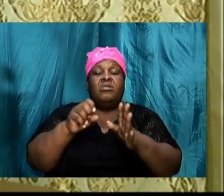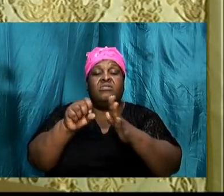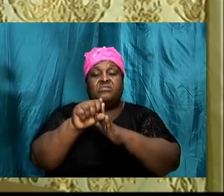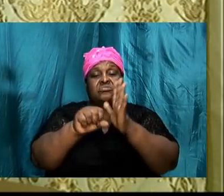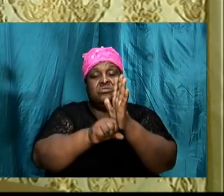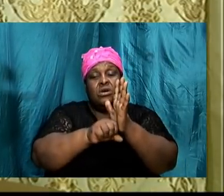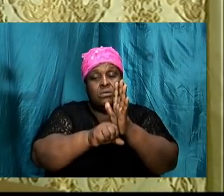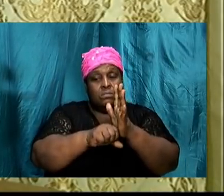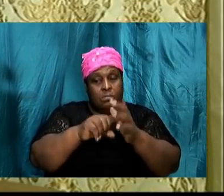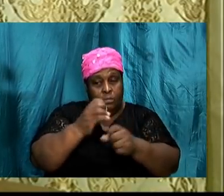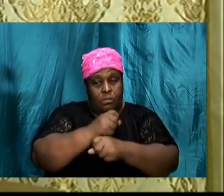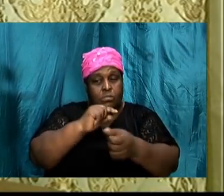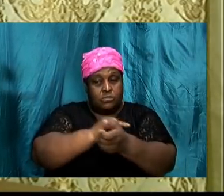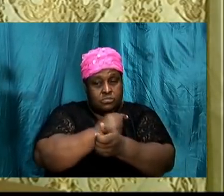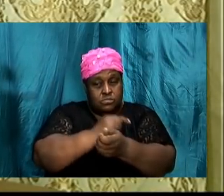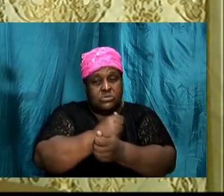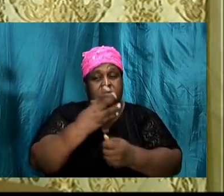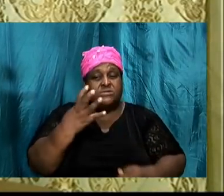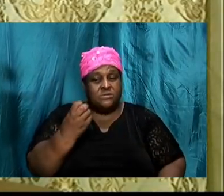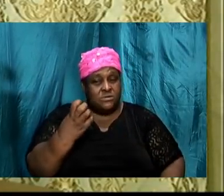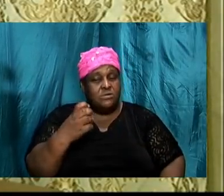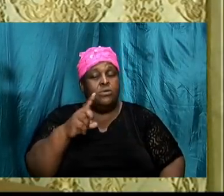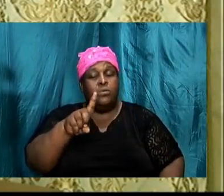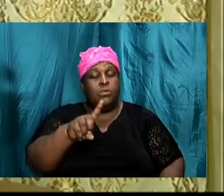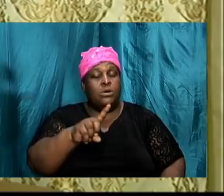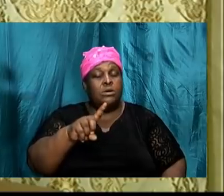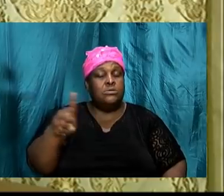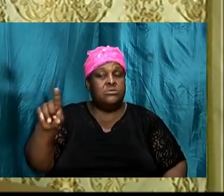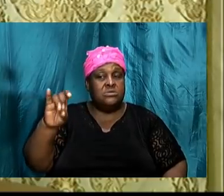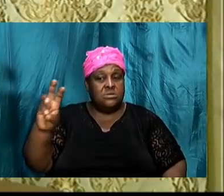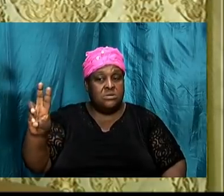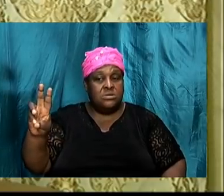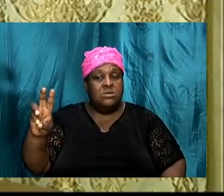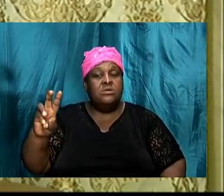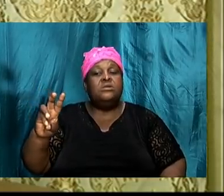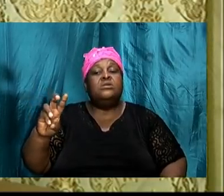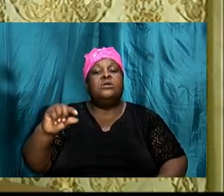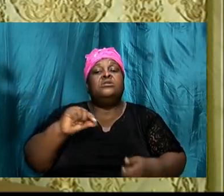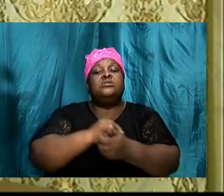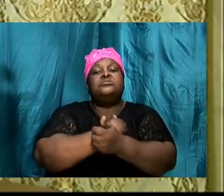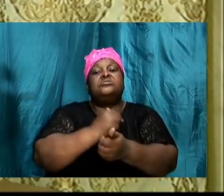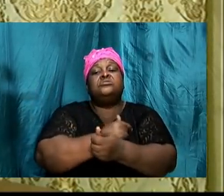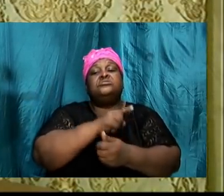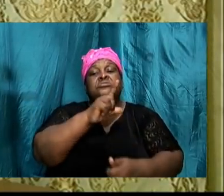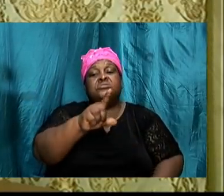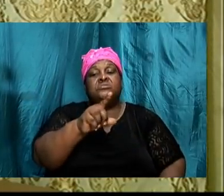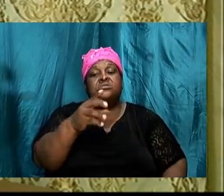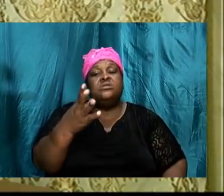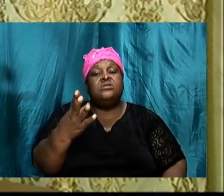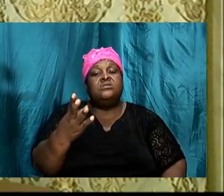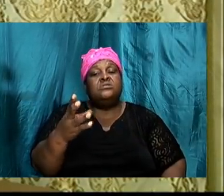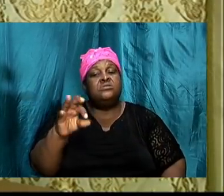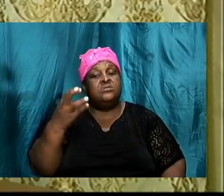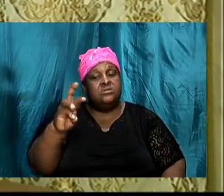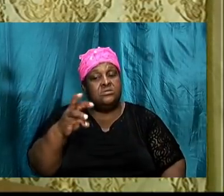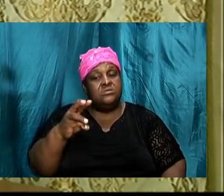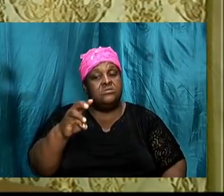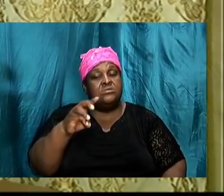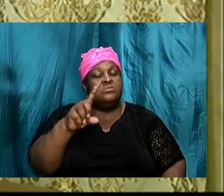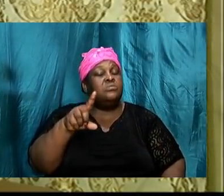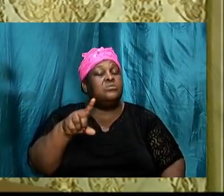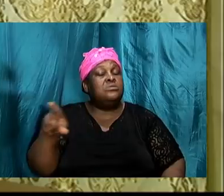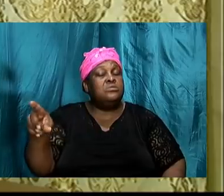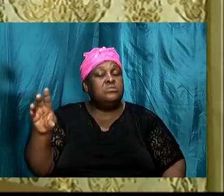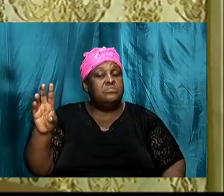Genesis chapter 15, 1 to 6, and Genesis chapter 16, 1 through to 6. And I'll be reading it again